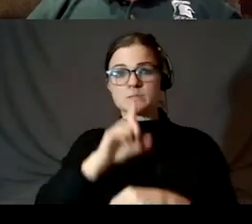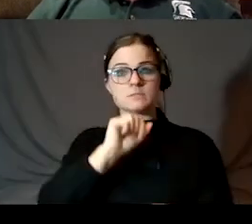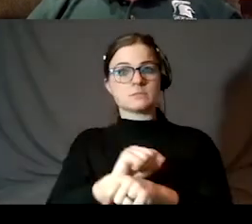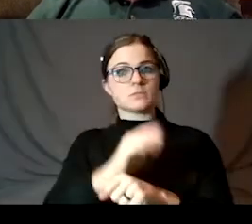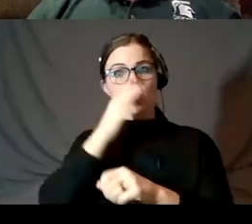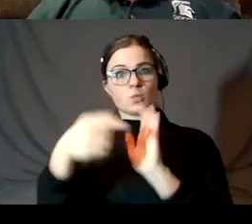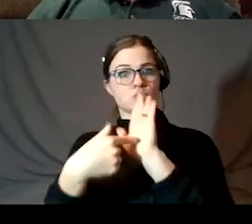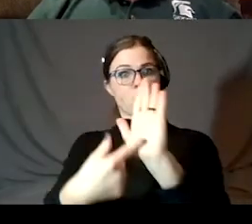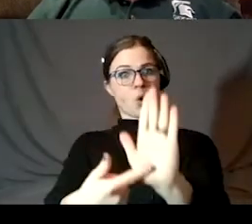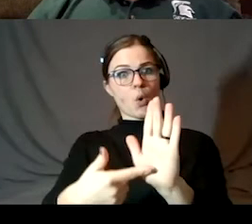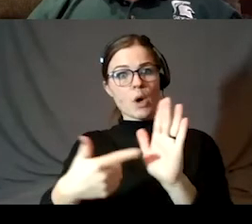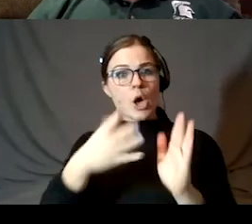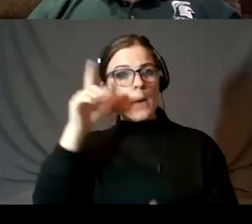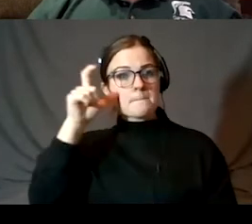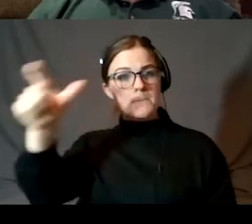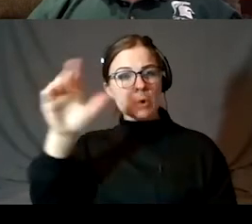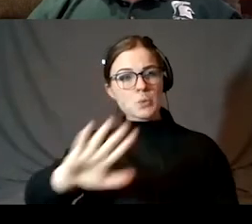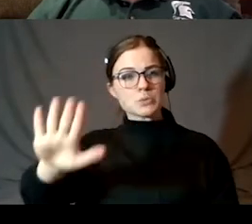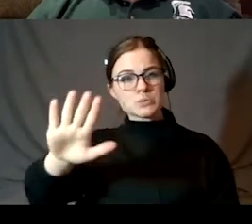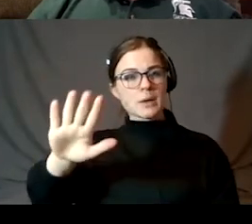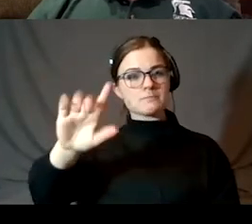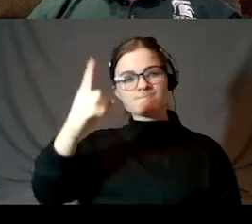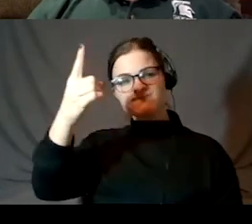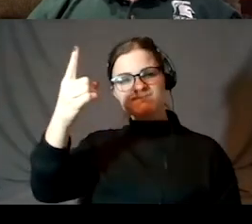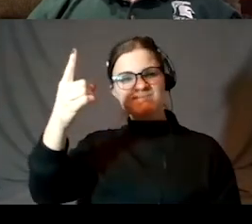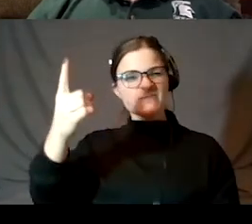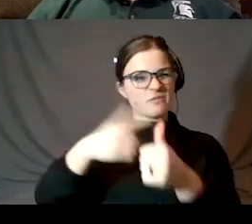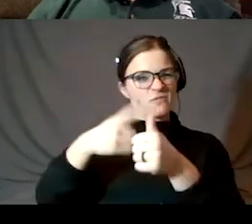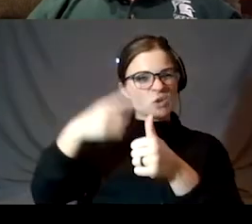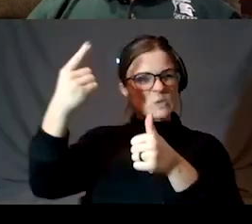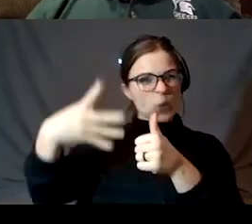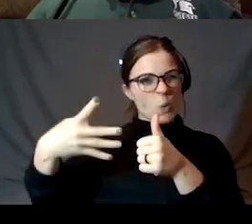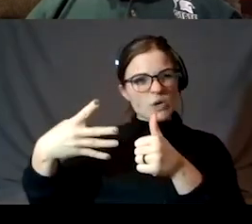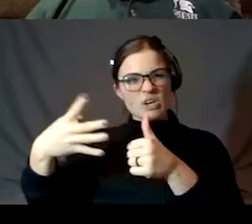-day-old moon, meaning somewhere between first quarter and full.